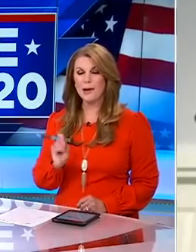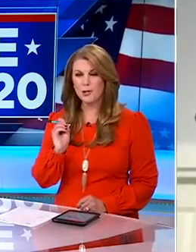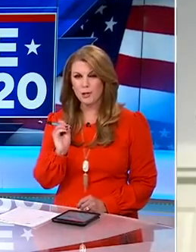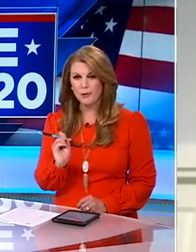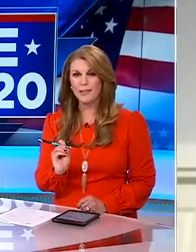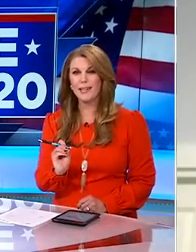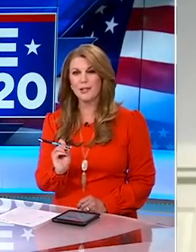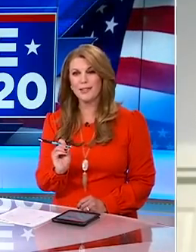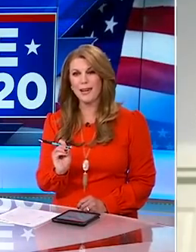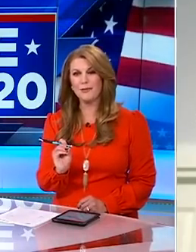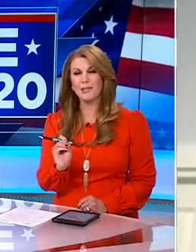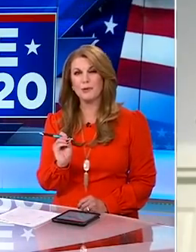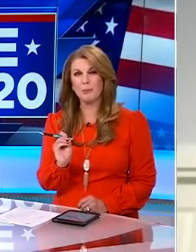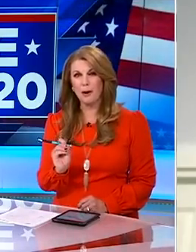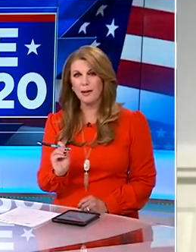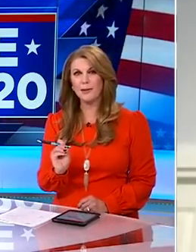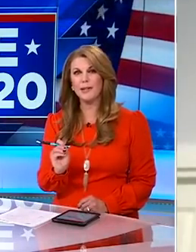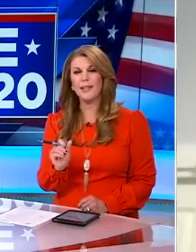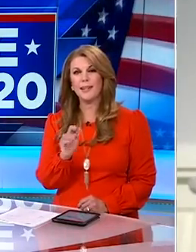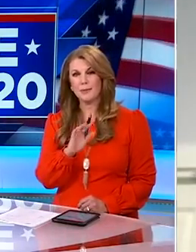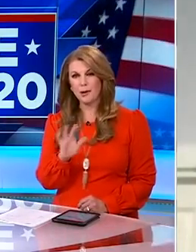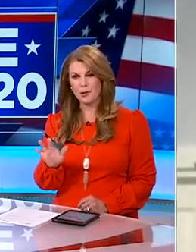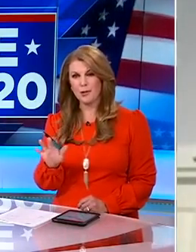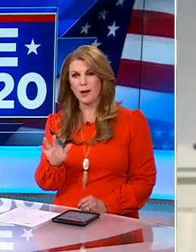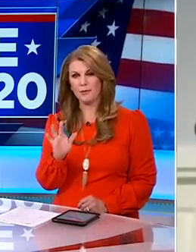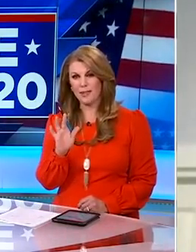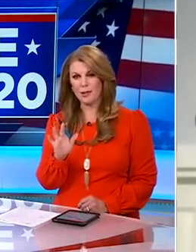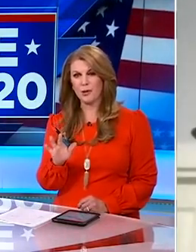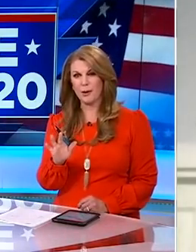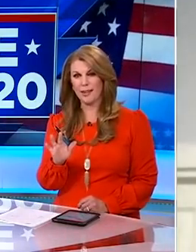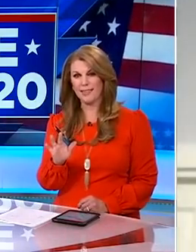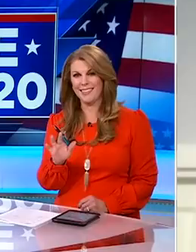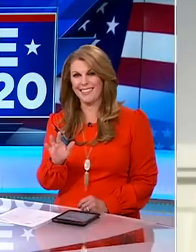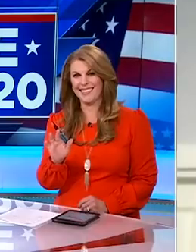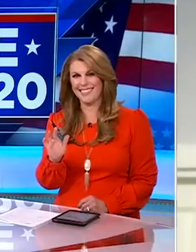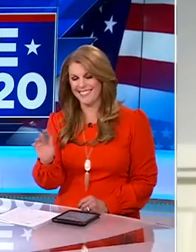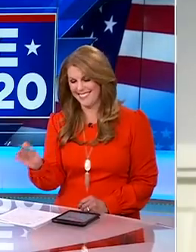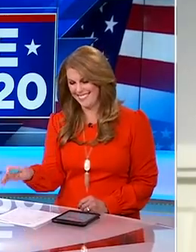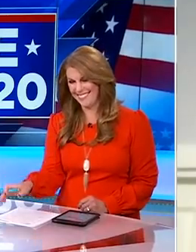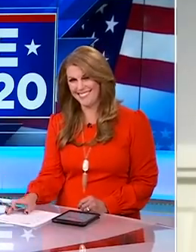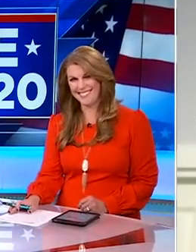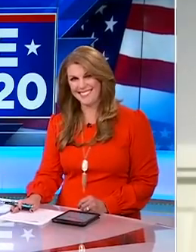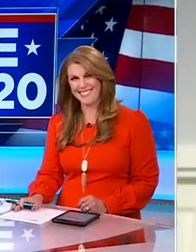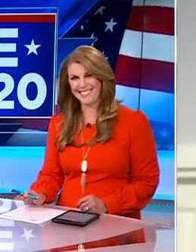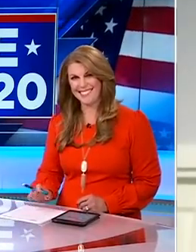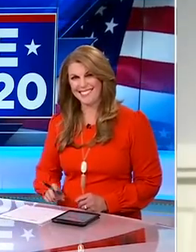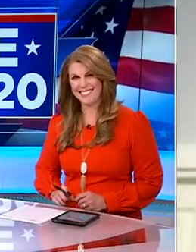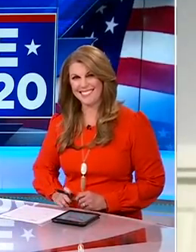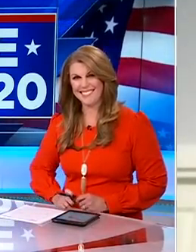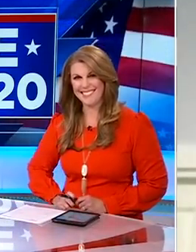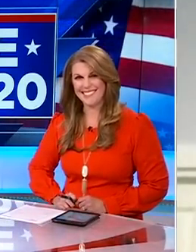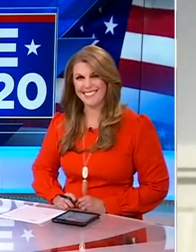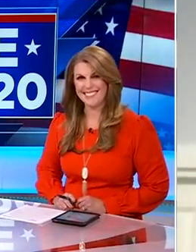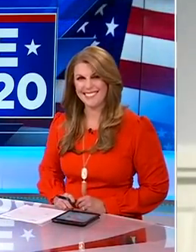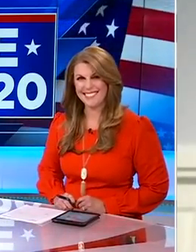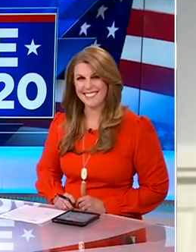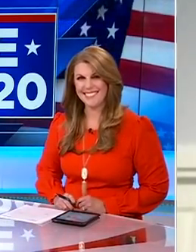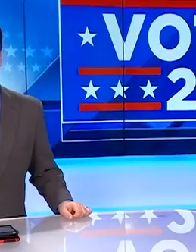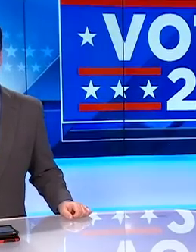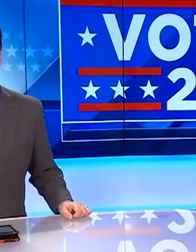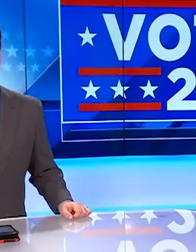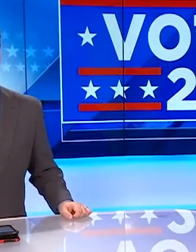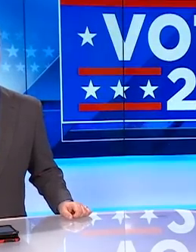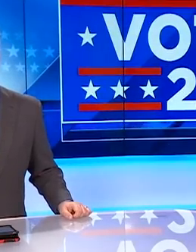Wolf, a much different election day for you tomorrow. Pressure's off. Enjoy. That's it. We'll talk to you again tomorrow. Thank you. Appreciate it, as always.